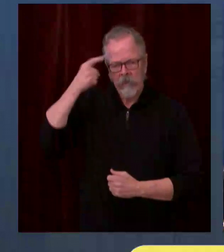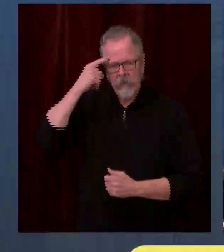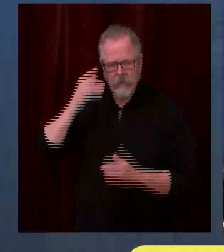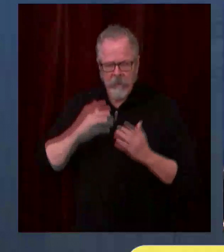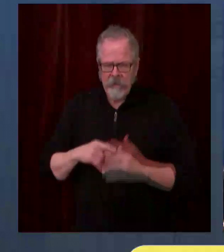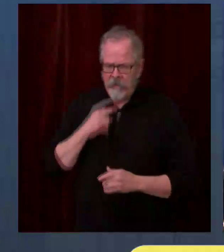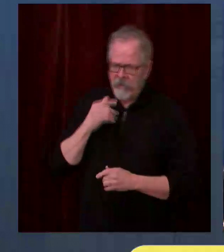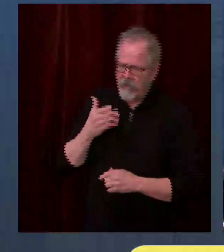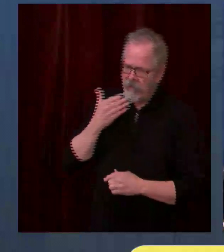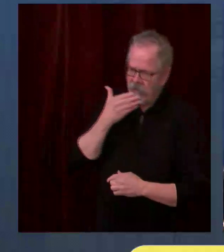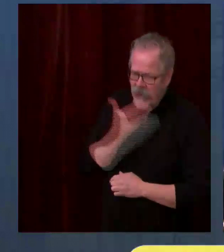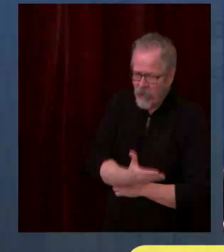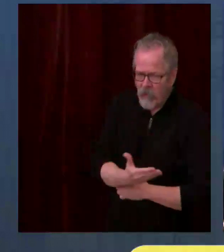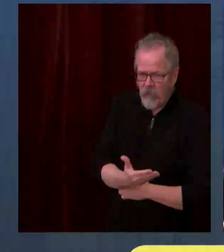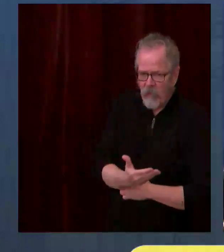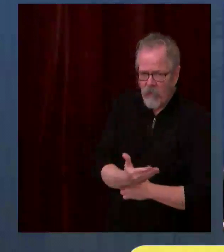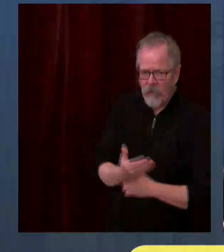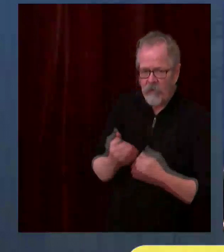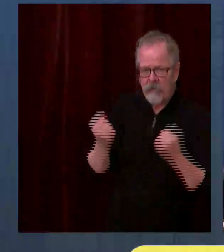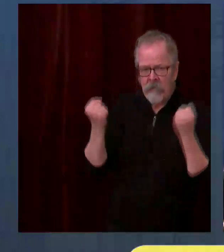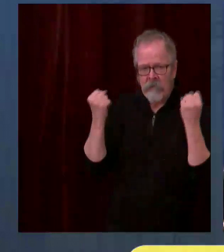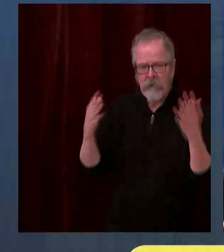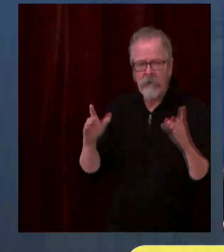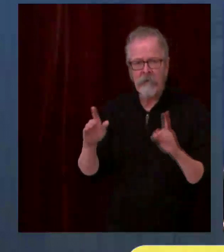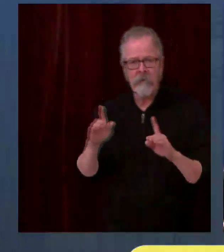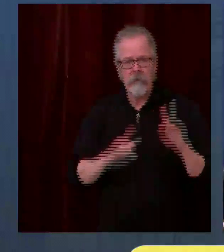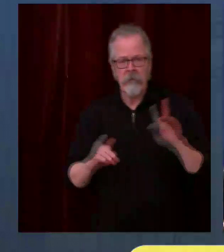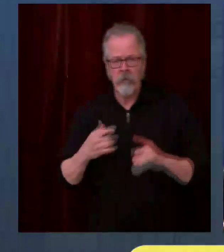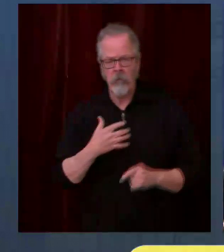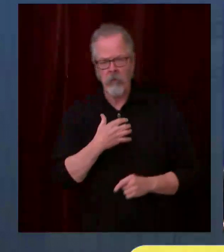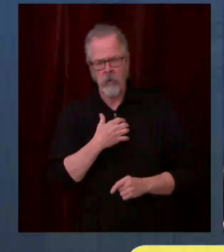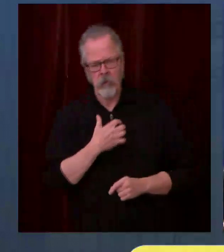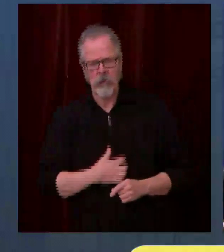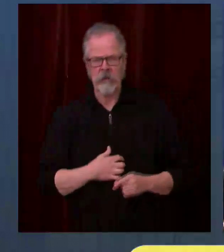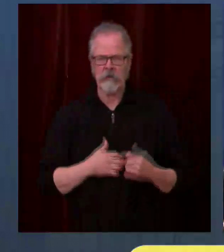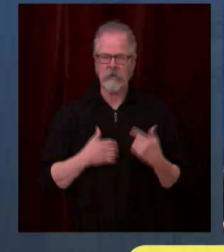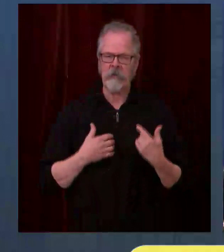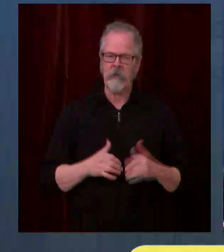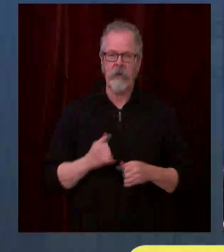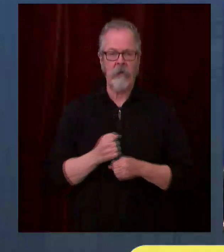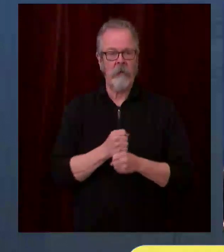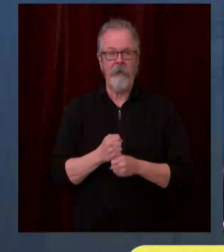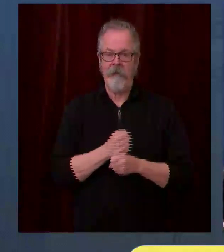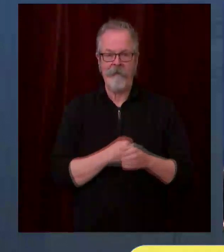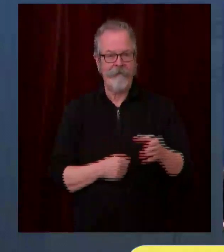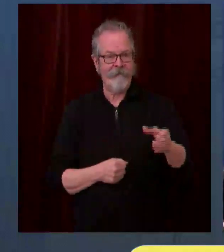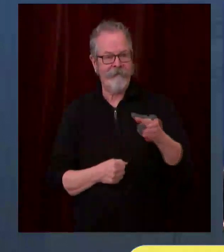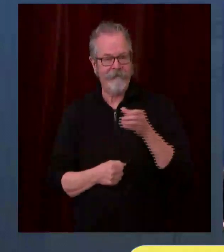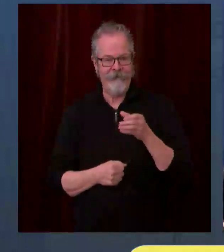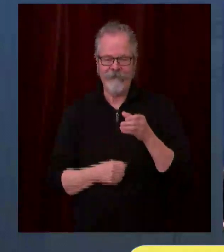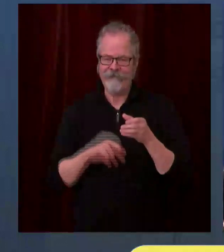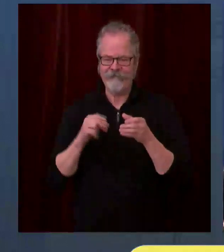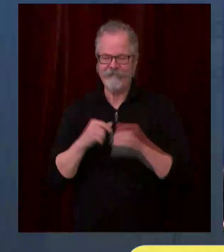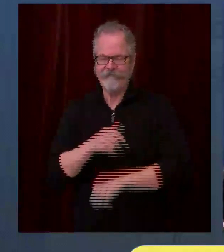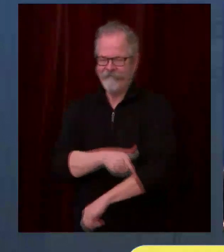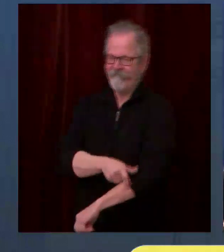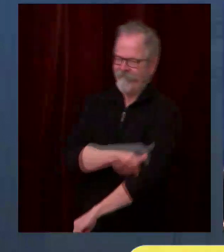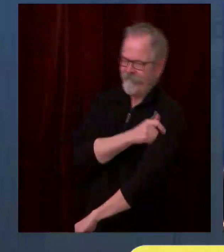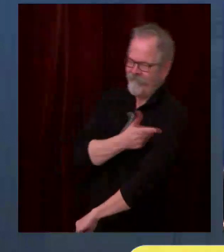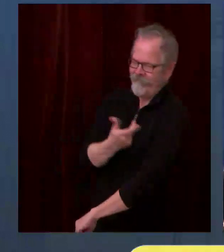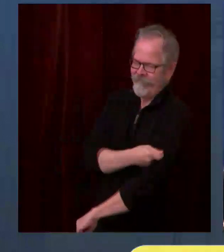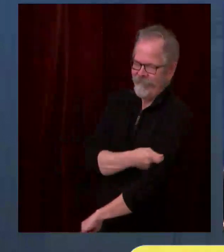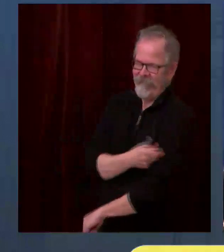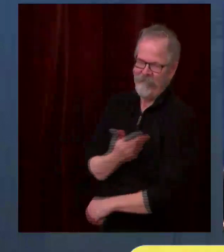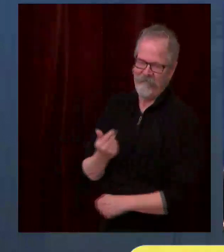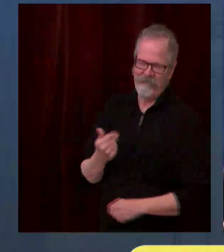whole different delivery mechanism. But thank you for helping us on this big time. We're very fortunate in this state to have business leaders